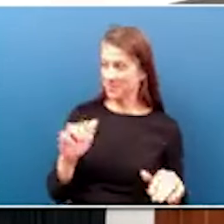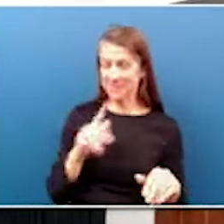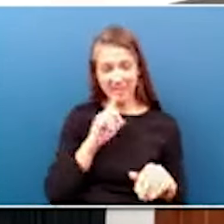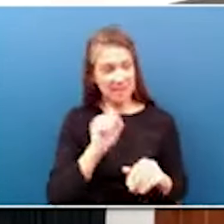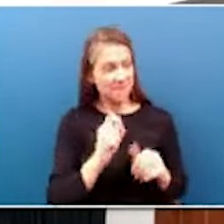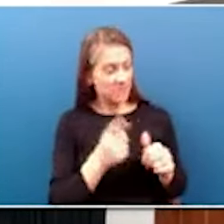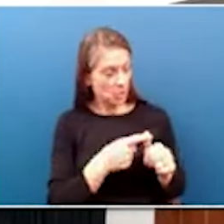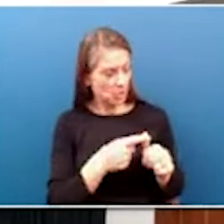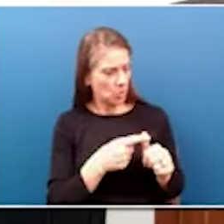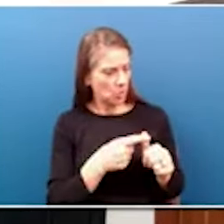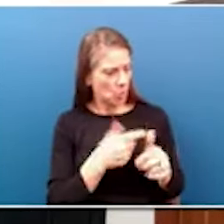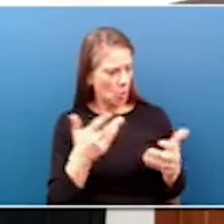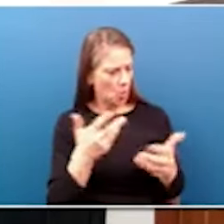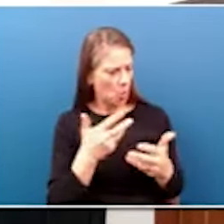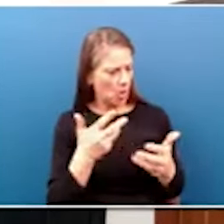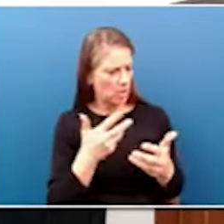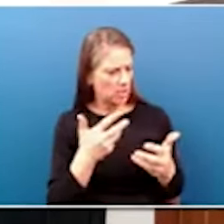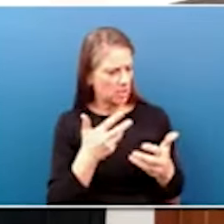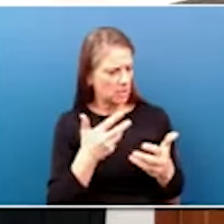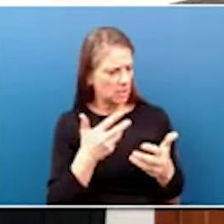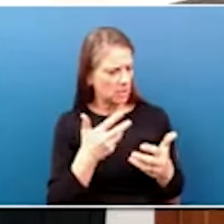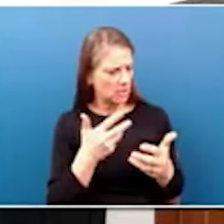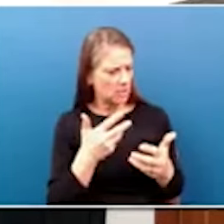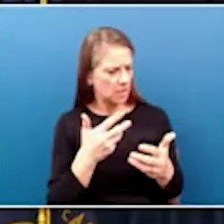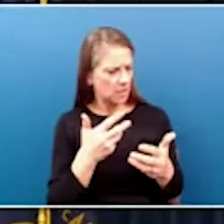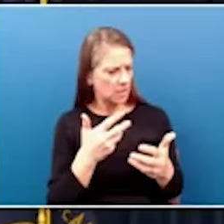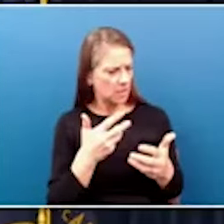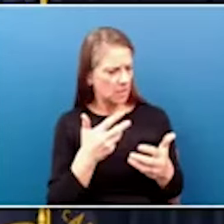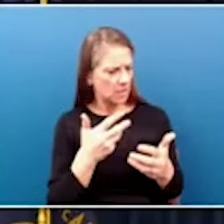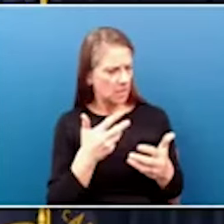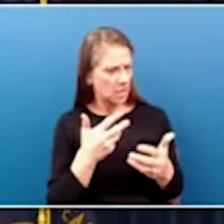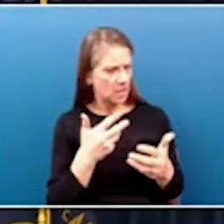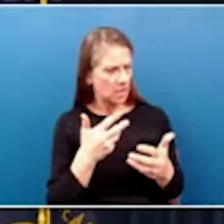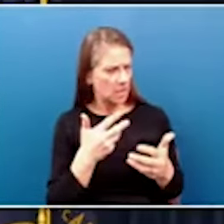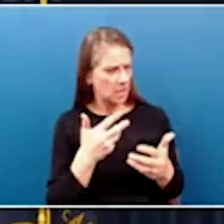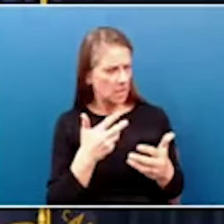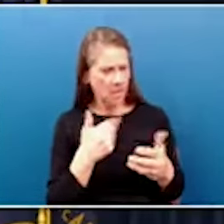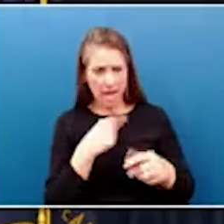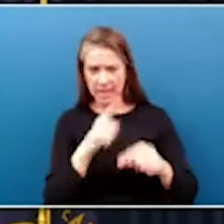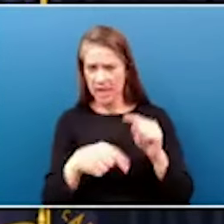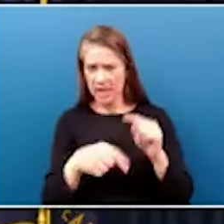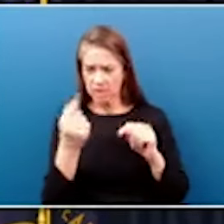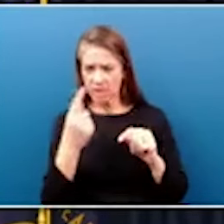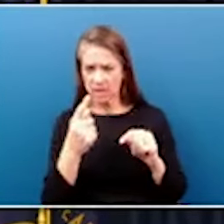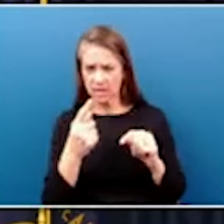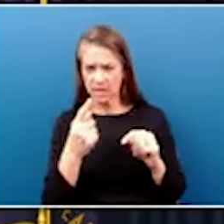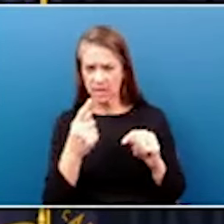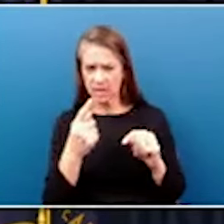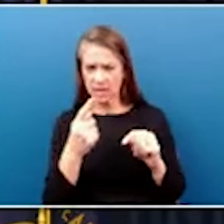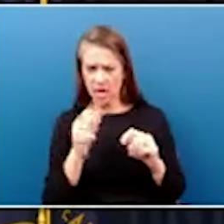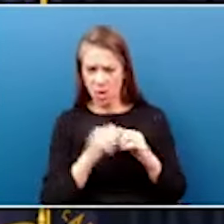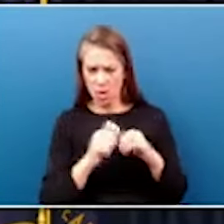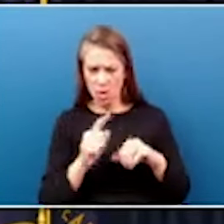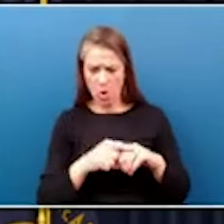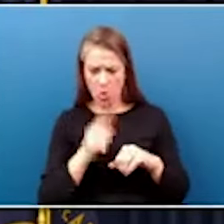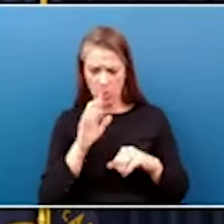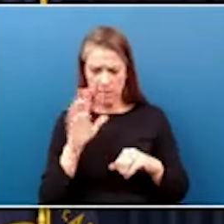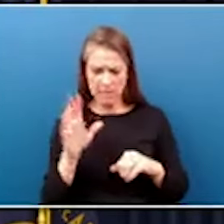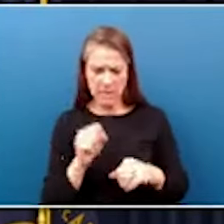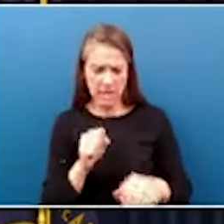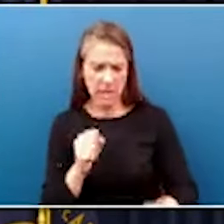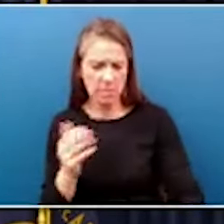what does that project actually do? I can't get a real big handle on that. And secondly, how long will it take before it's ready to